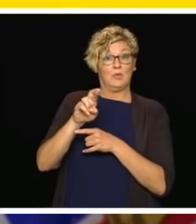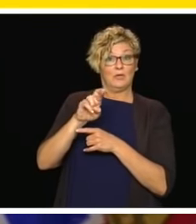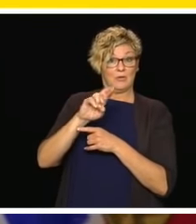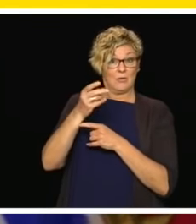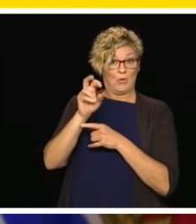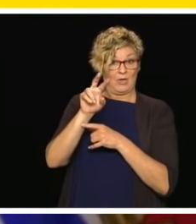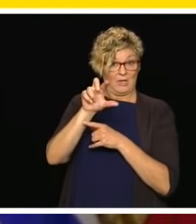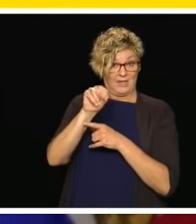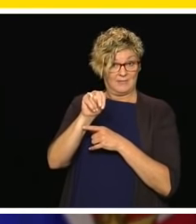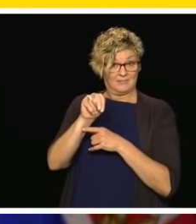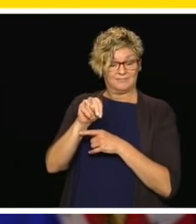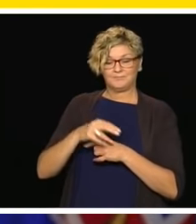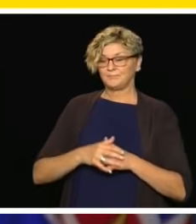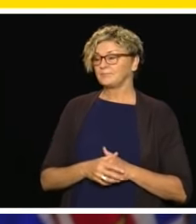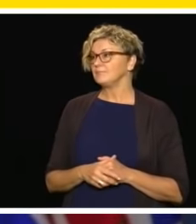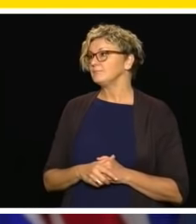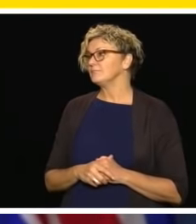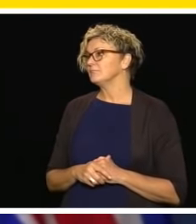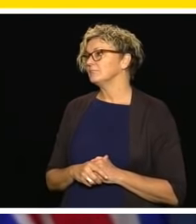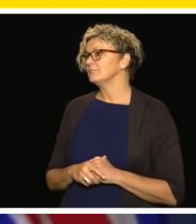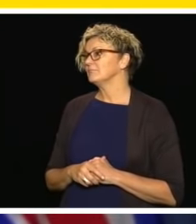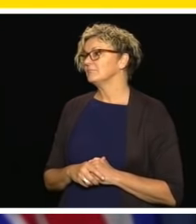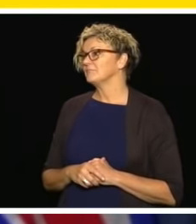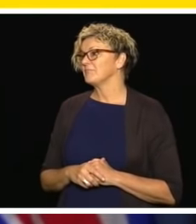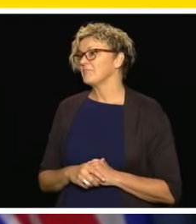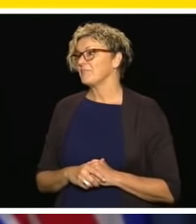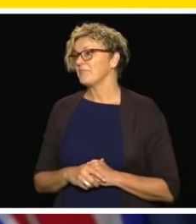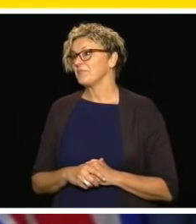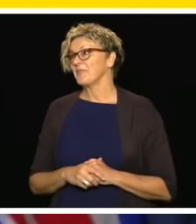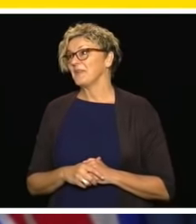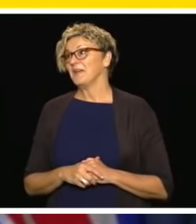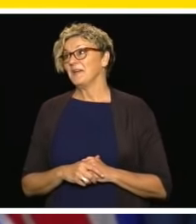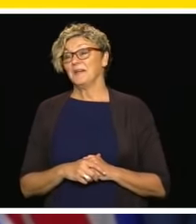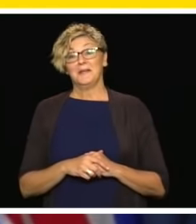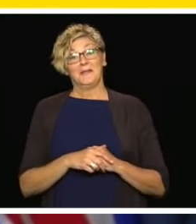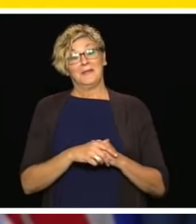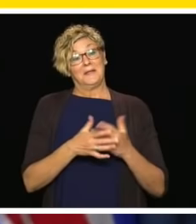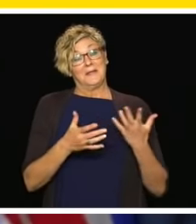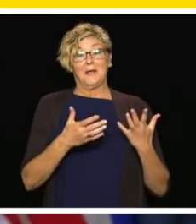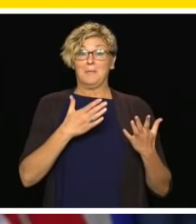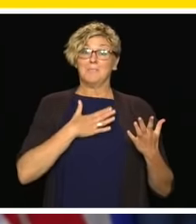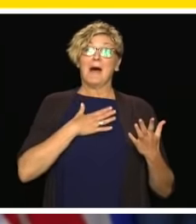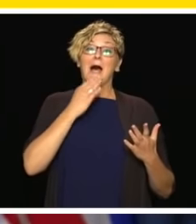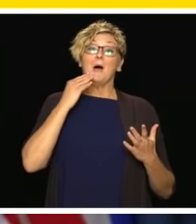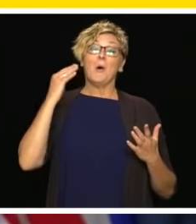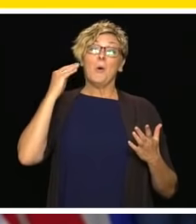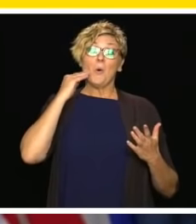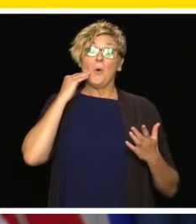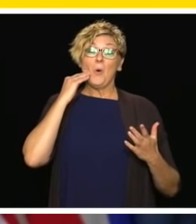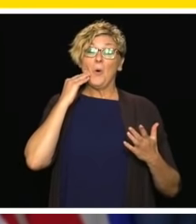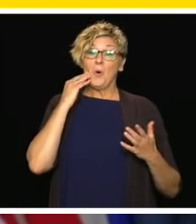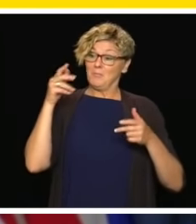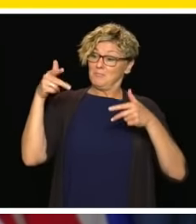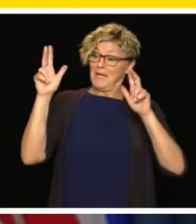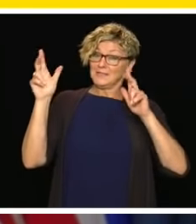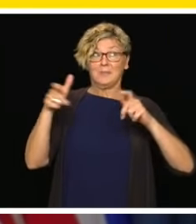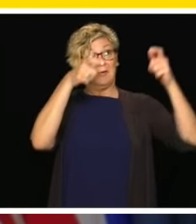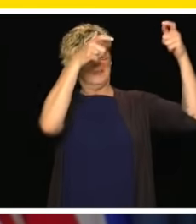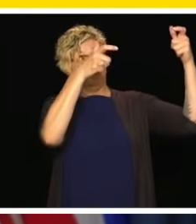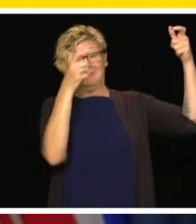Great. Thank you very much. And I'll just say, Keith Baldry, the hoop's still up at my place. And with physical distancing, you might be able to get by me.